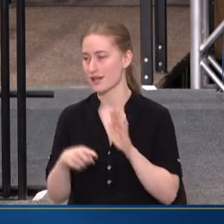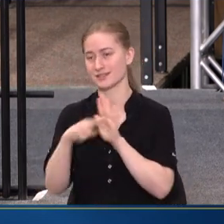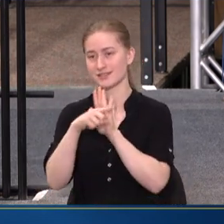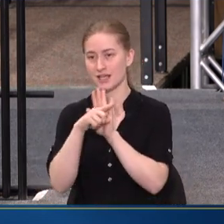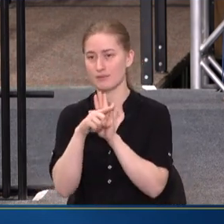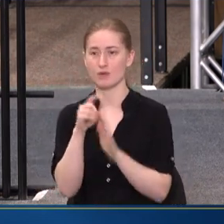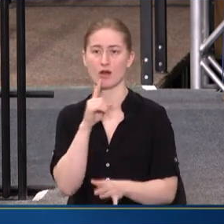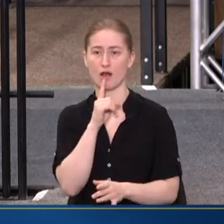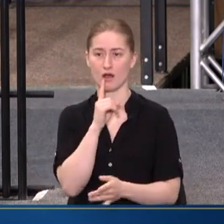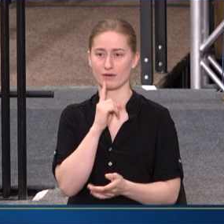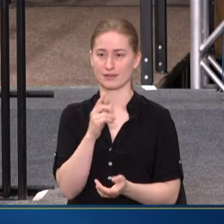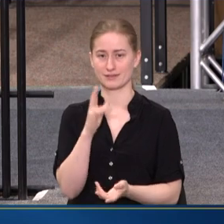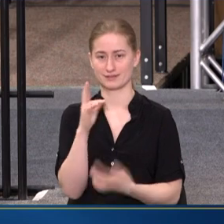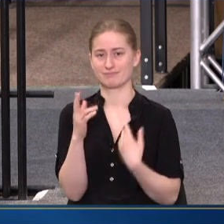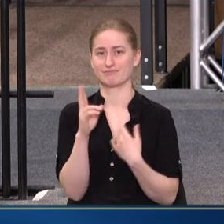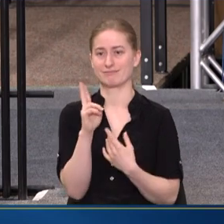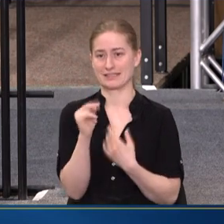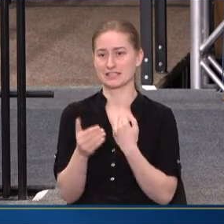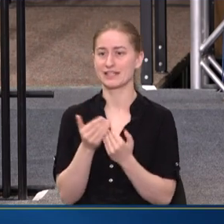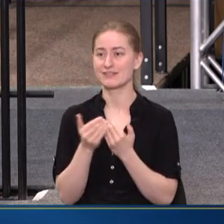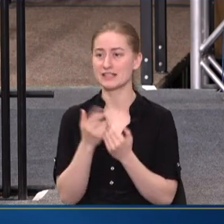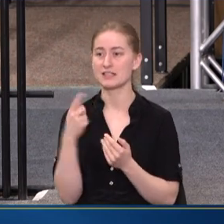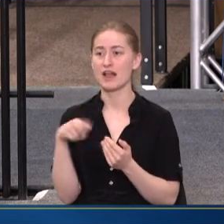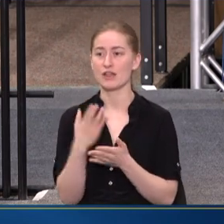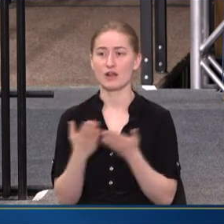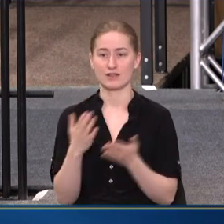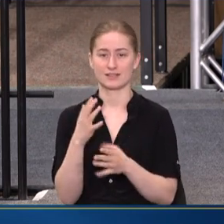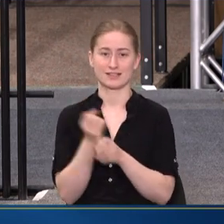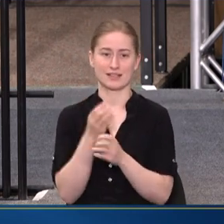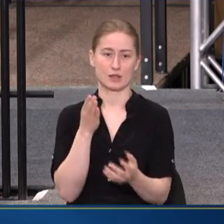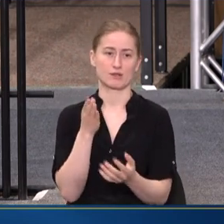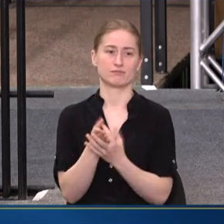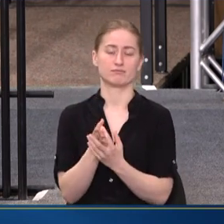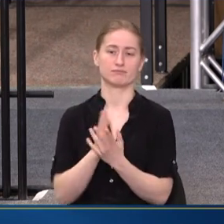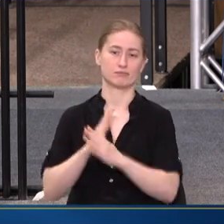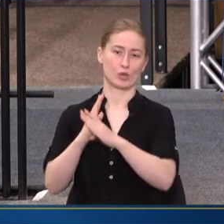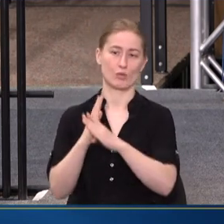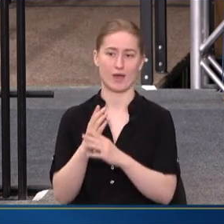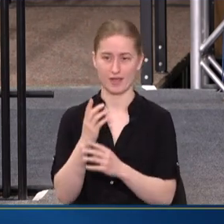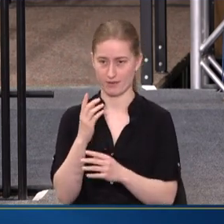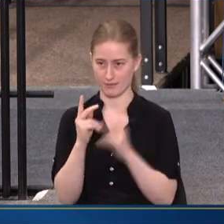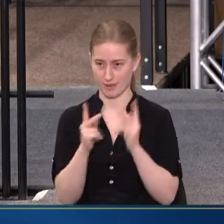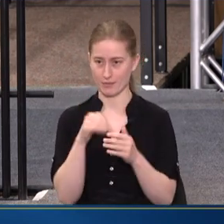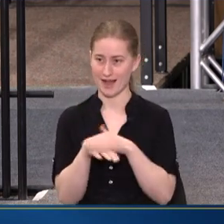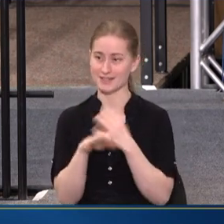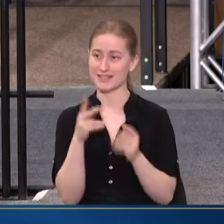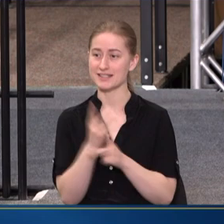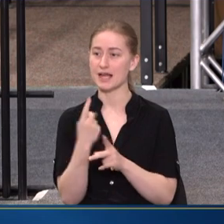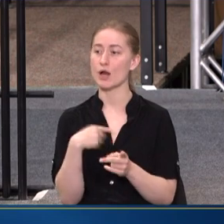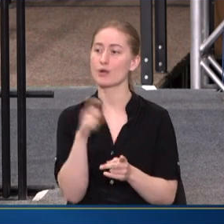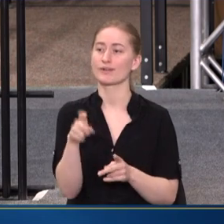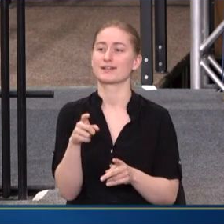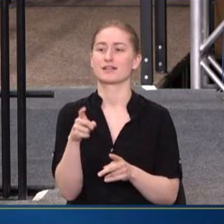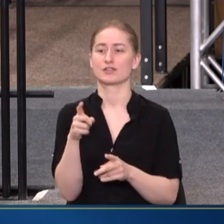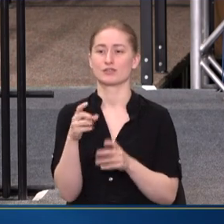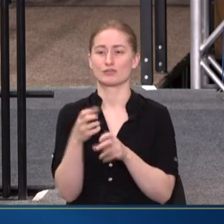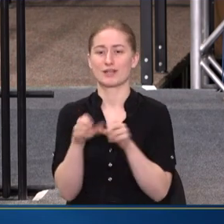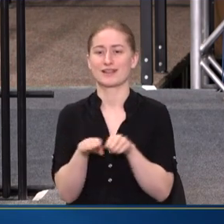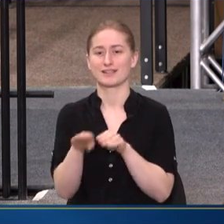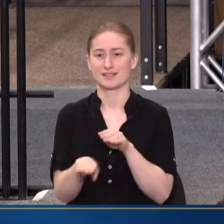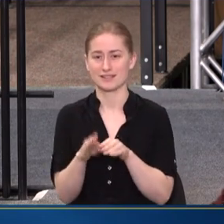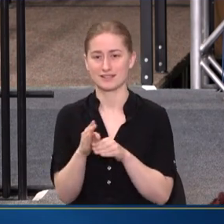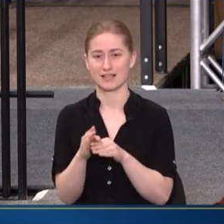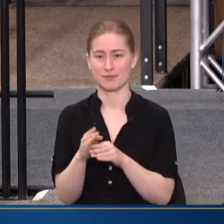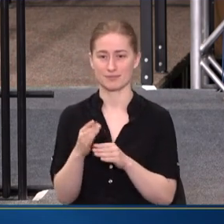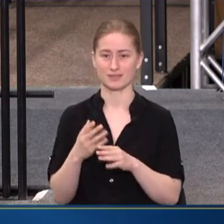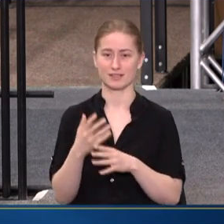OR SIMPLY INCONVENIENCE. THERE ARE THINGS THAT GET IN THE WAY OF PEOPLE ACCESSING CARE AND WE NEED TO TAKE STEPS TO SWEEP